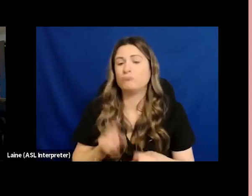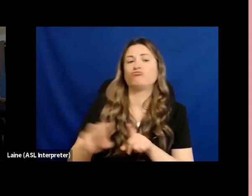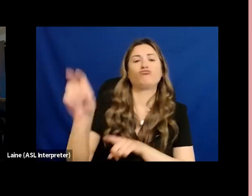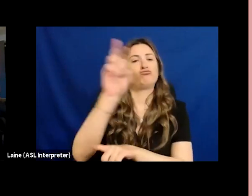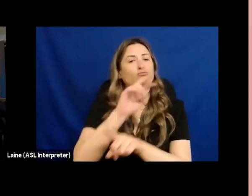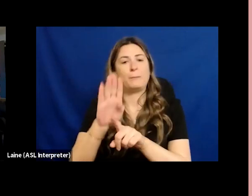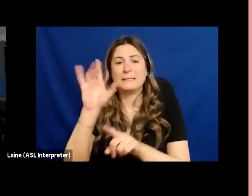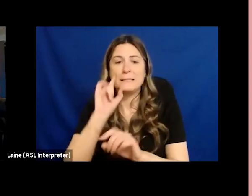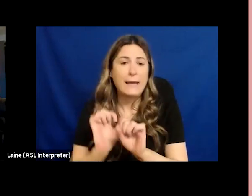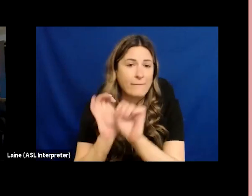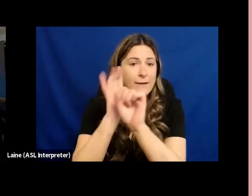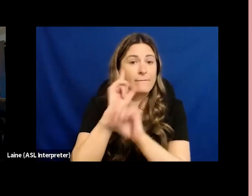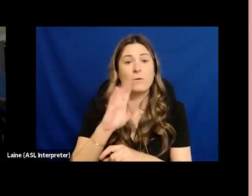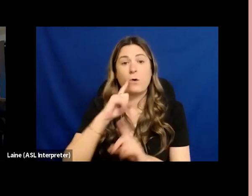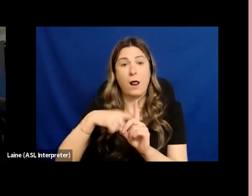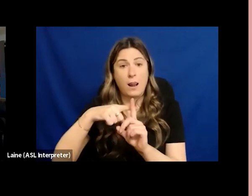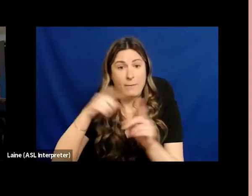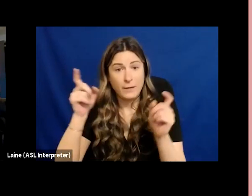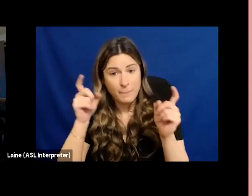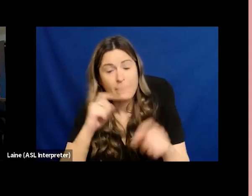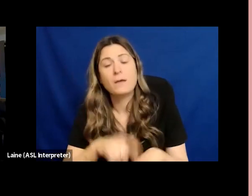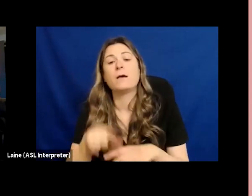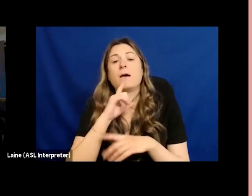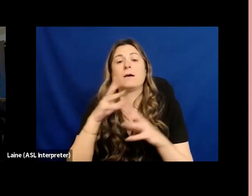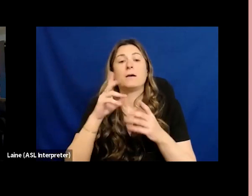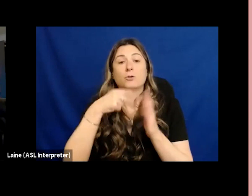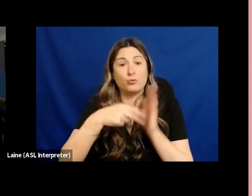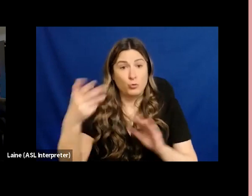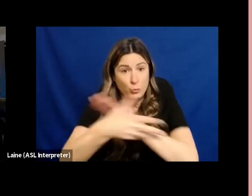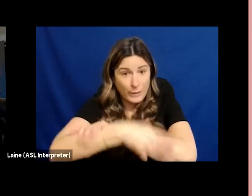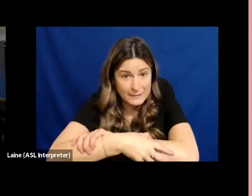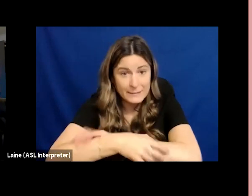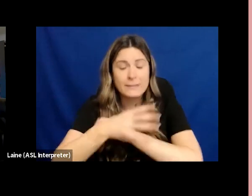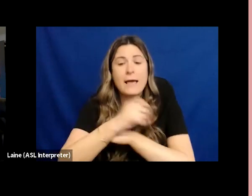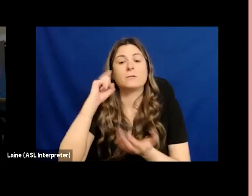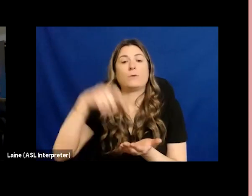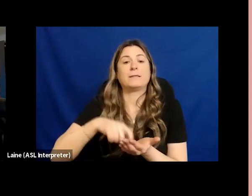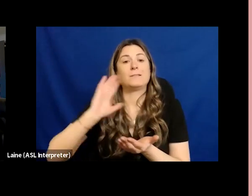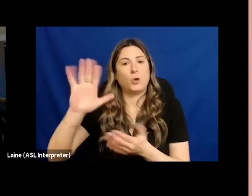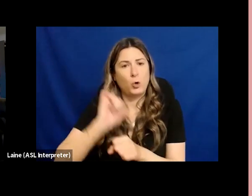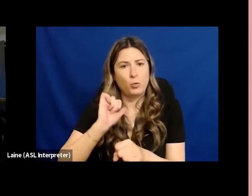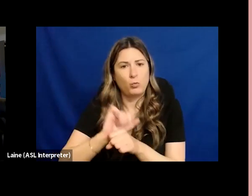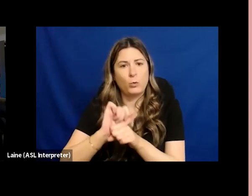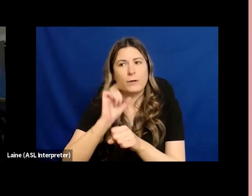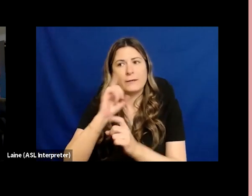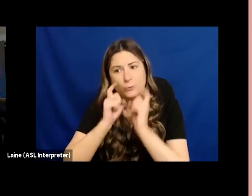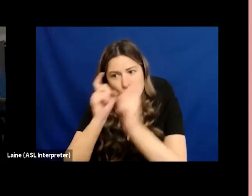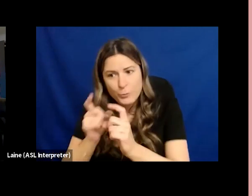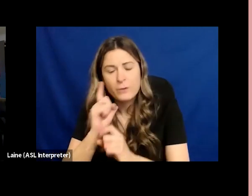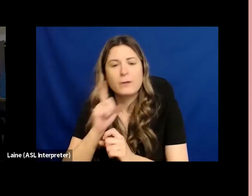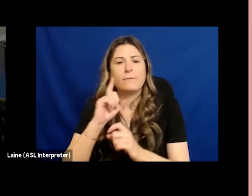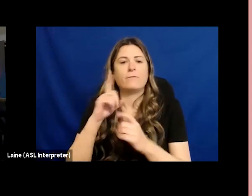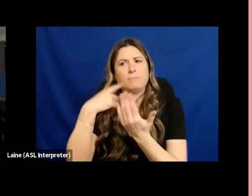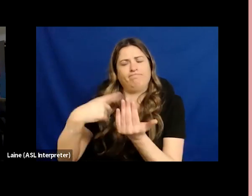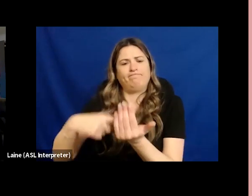climate policy and reconciliation and has been recognized for recognized for her work on combating racism she was elected to the board